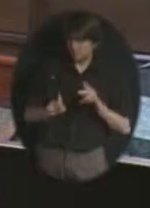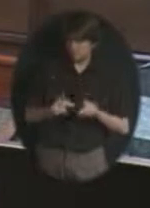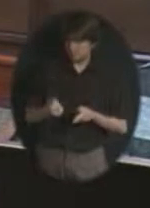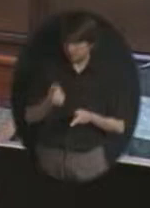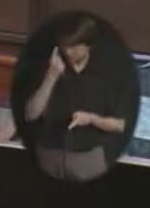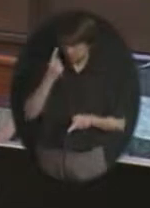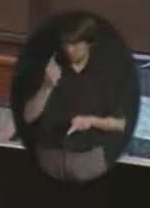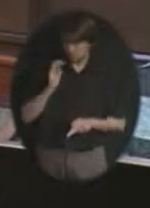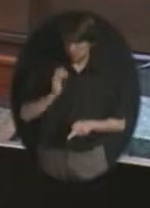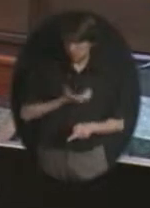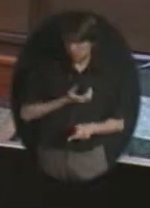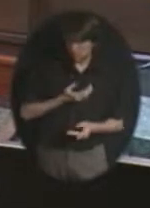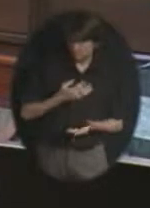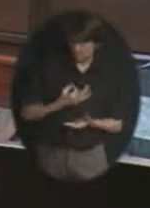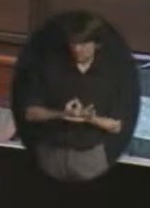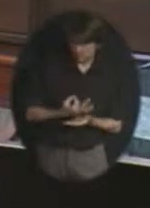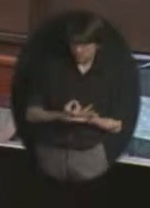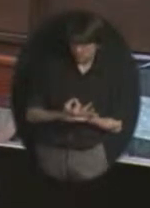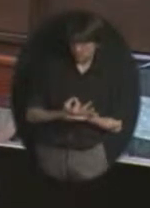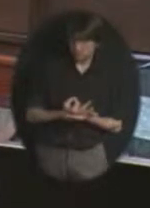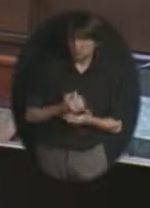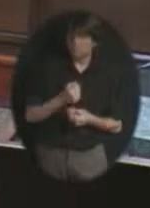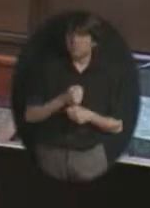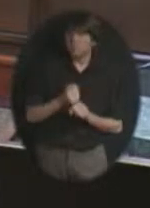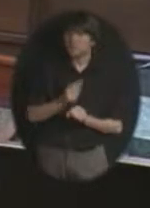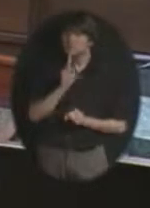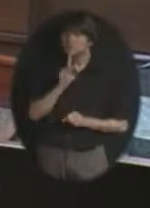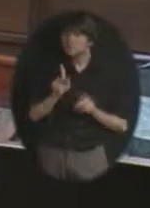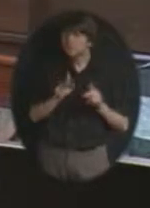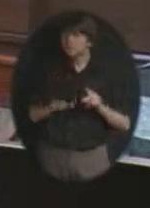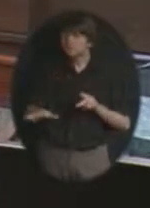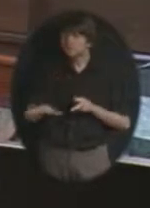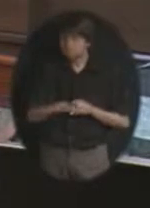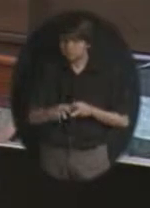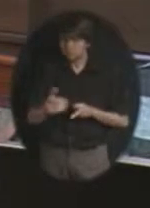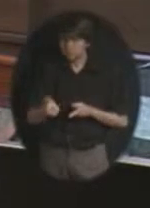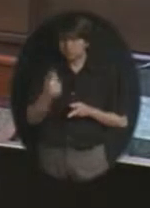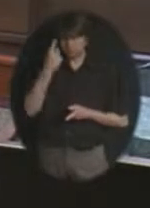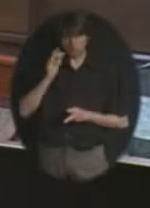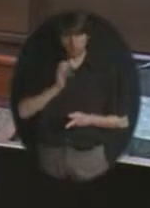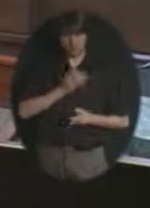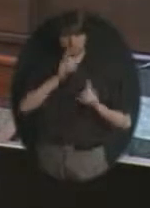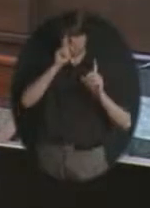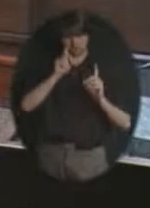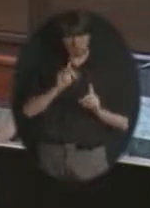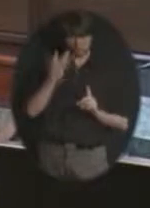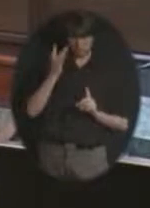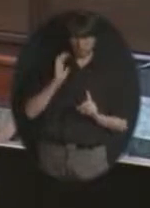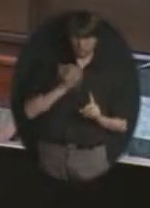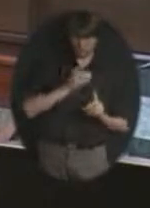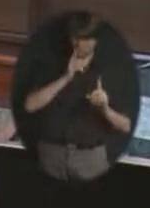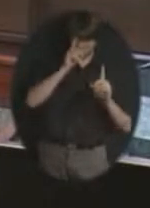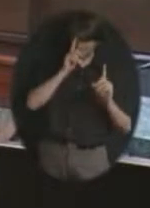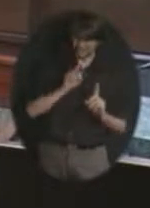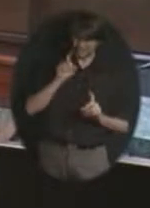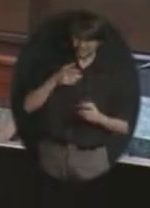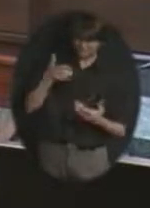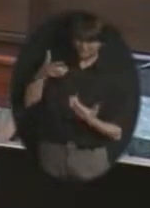understand how the decisions we make, you know, they're a lot of times run by budget constraints, and